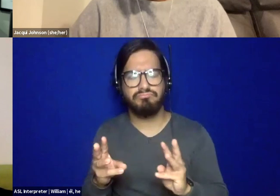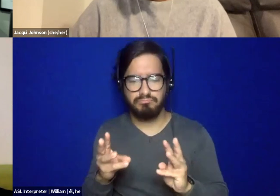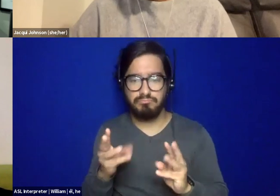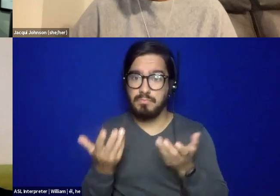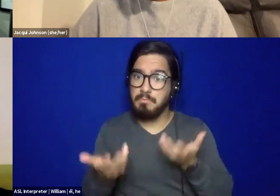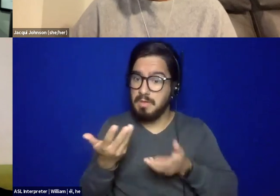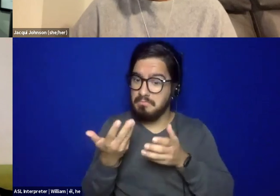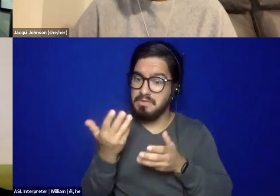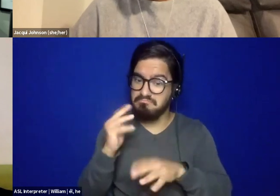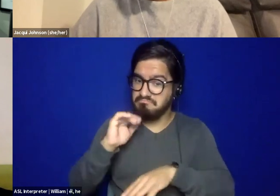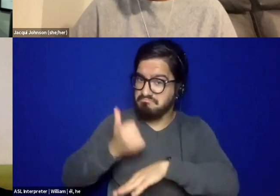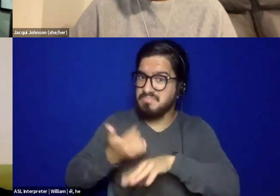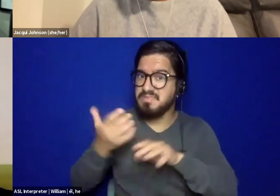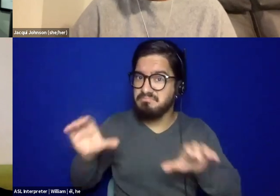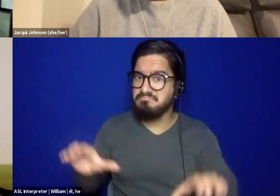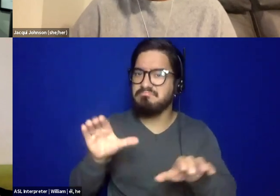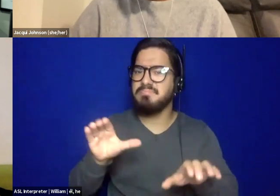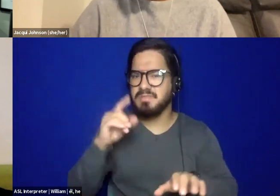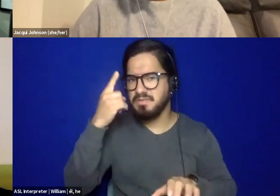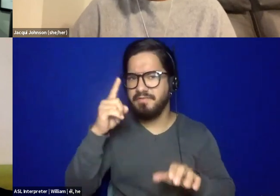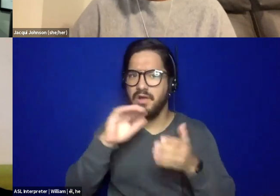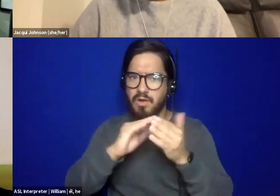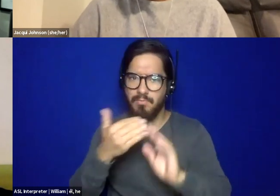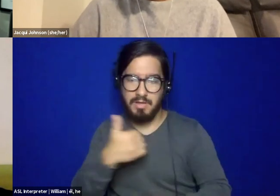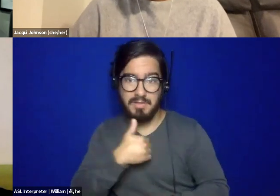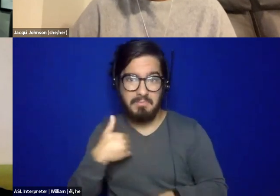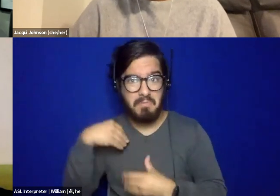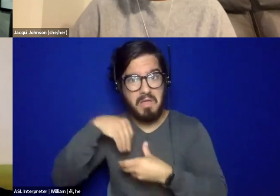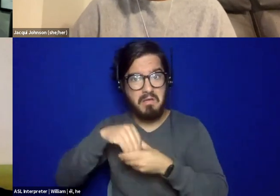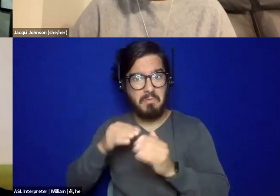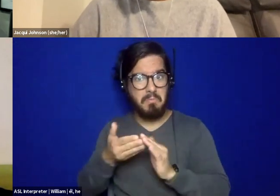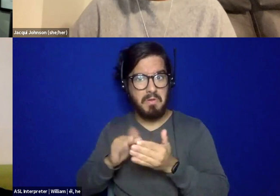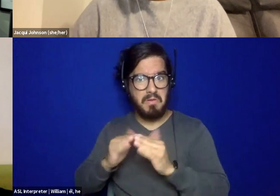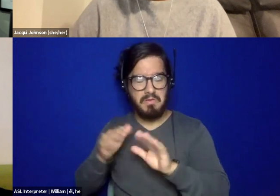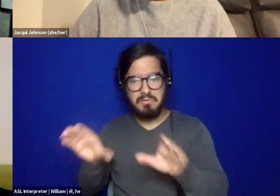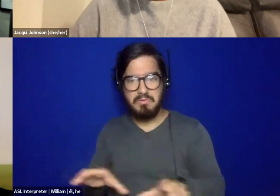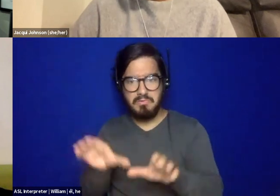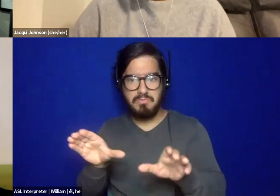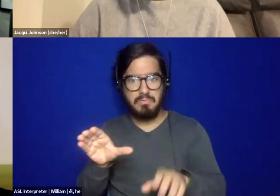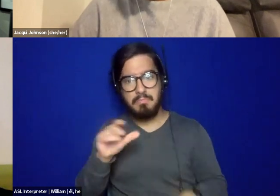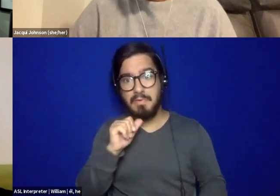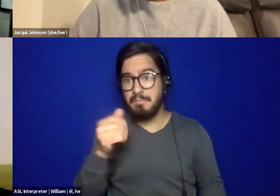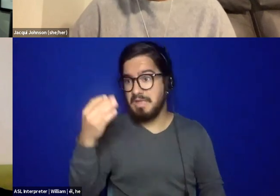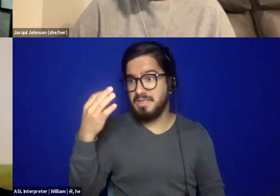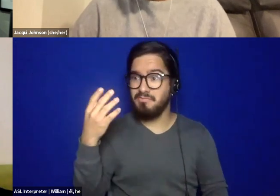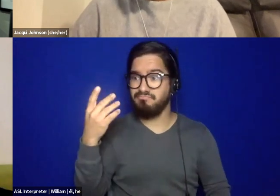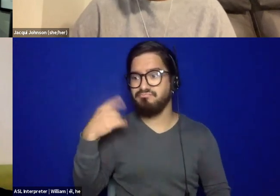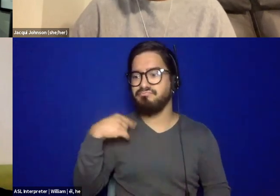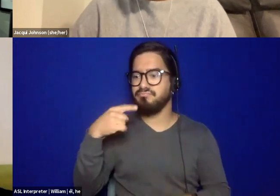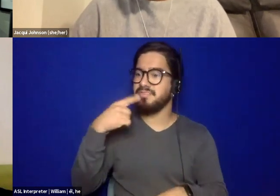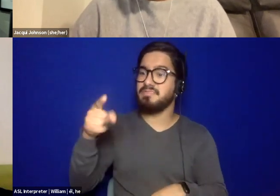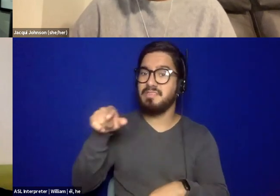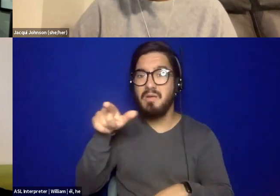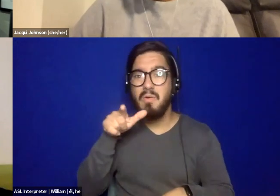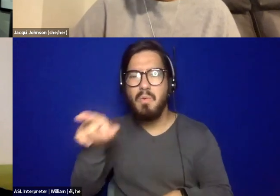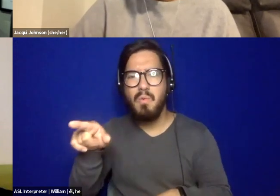place from community members who are doing it within the community and not getting necessarily the credit, but we don't, we don't know who they are because they're not being,